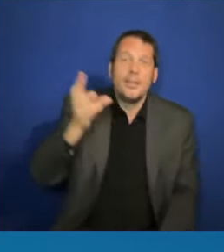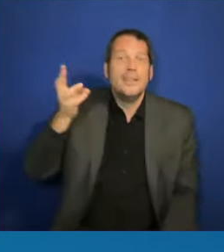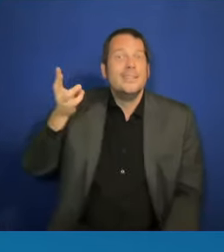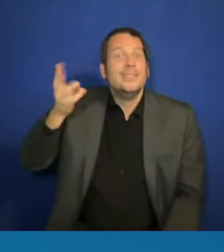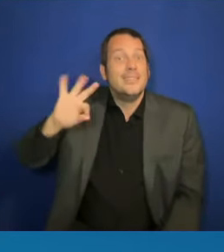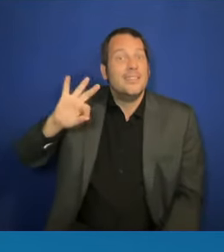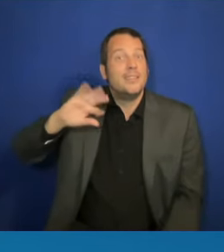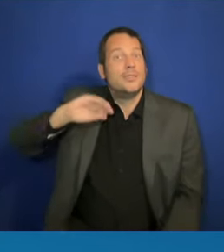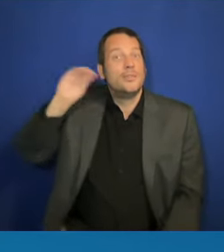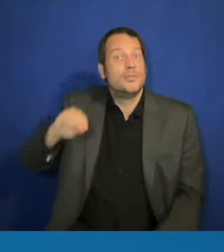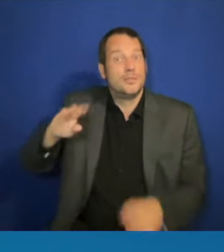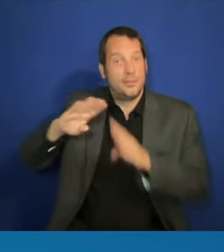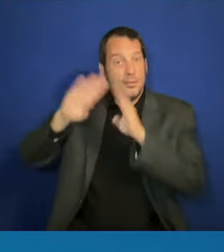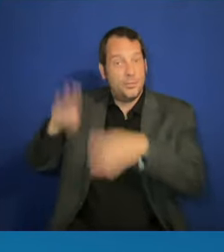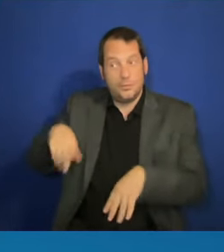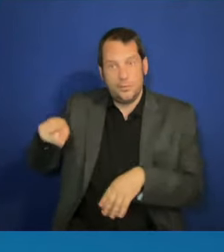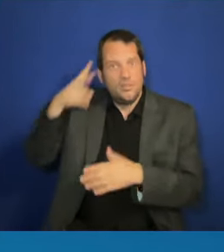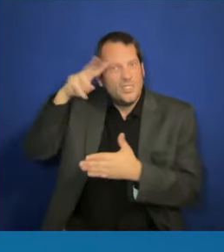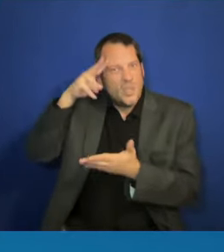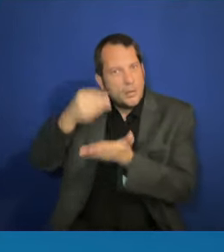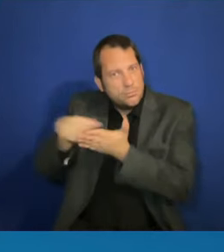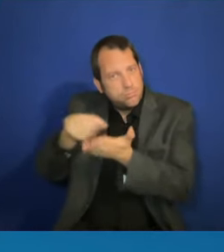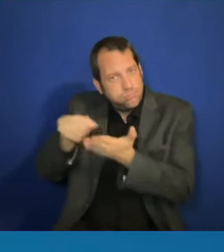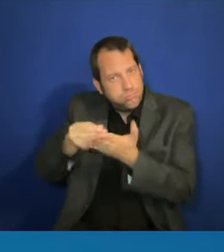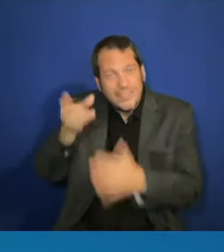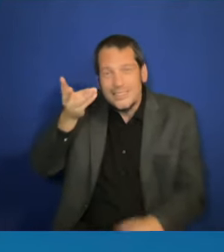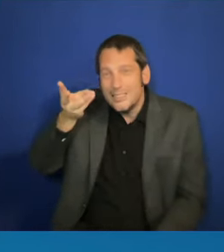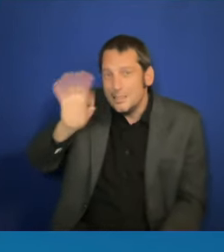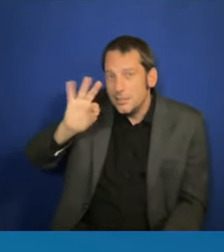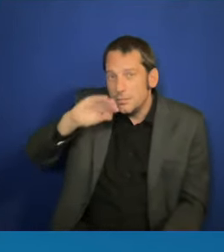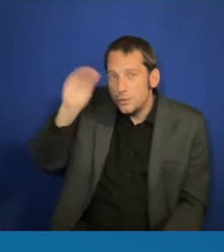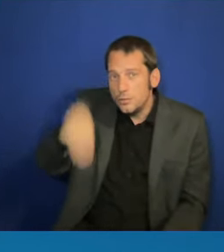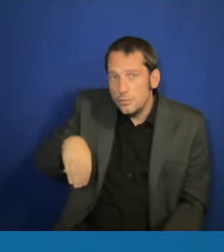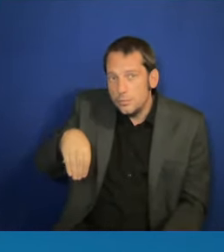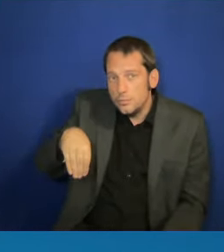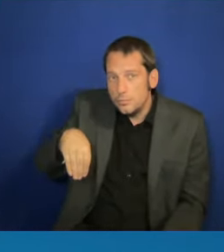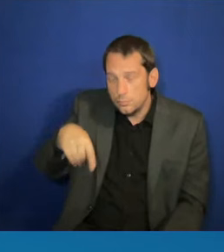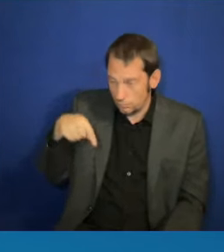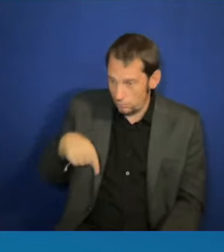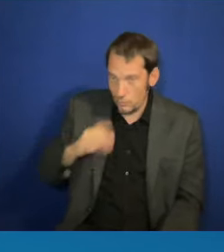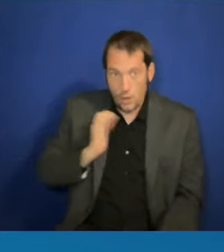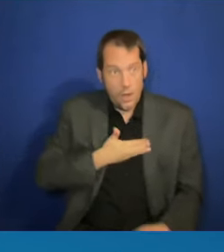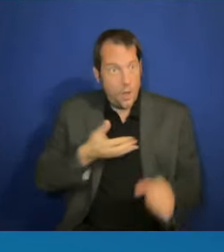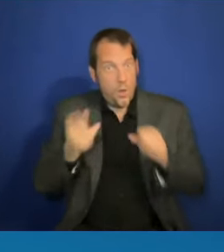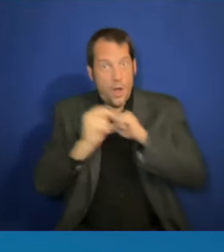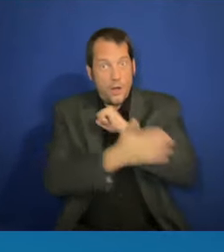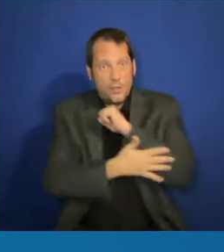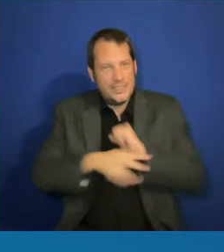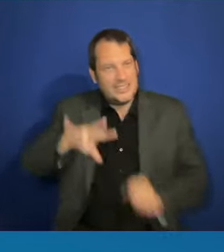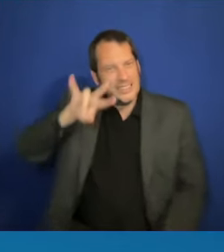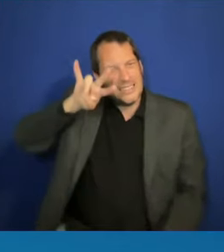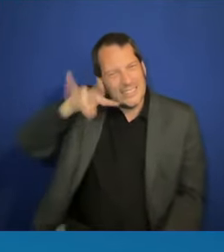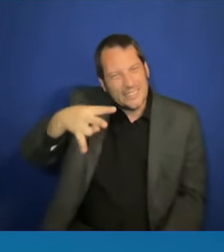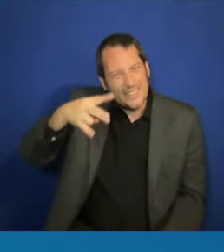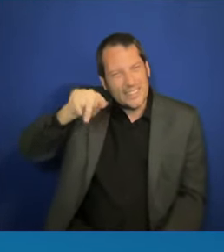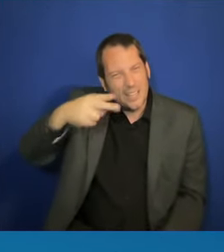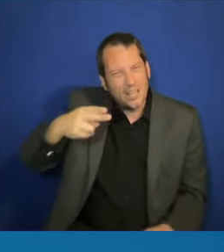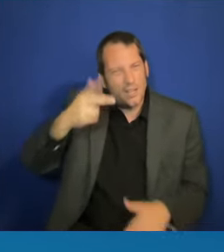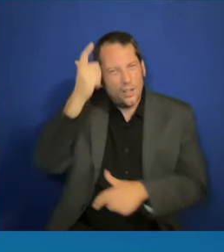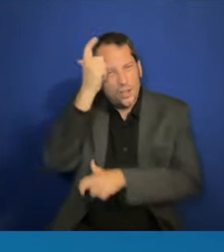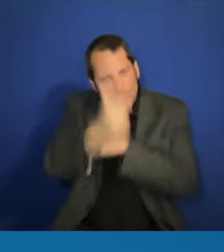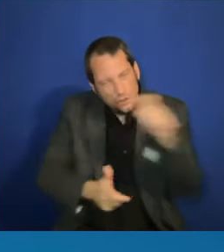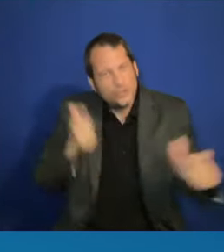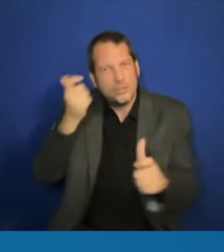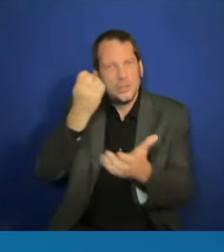country, it would be the seventh largest economy in the world, bigger than France, equal to France, sorry, equal to France, bigger than